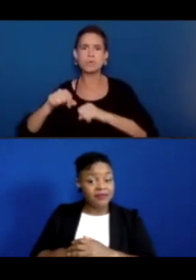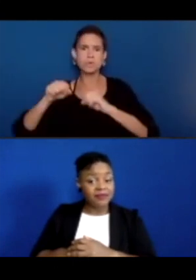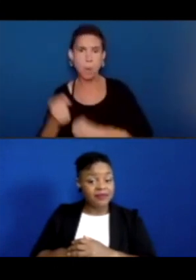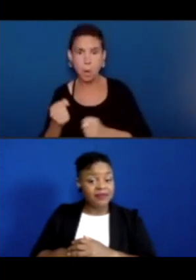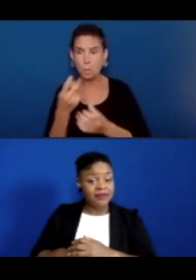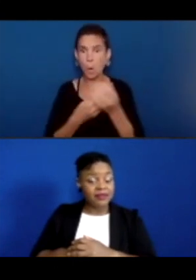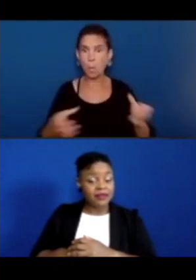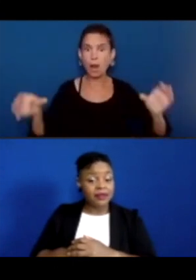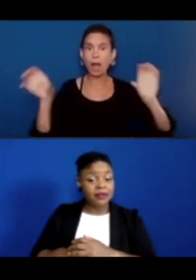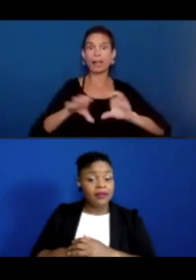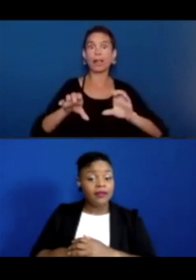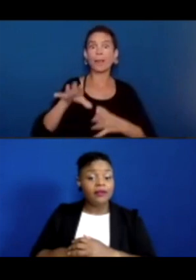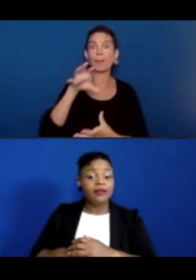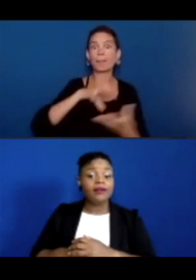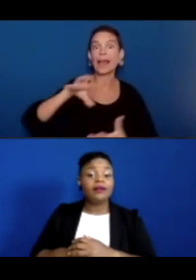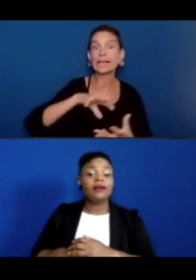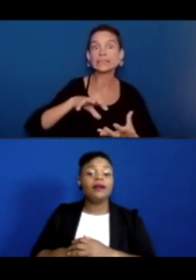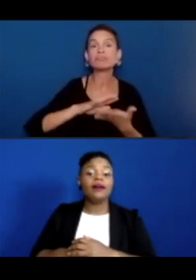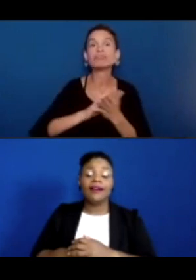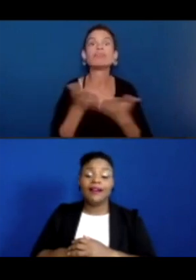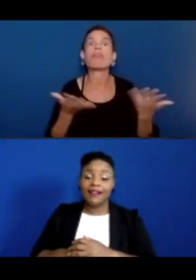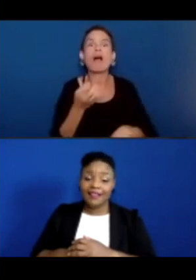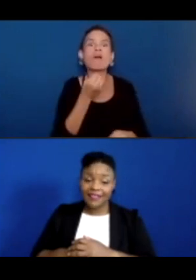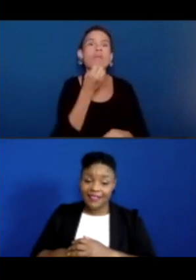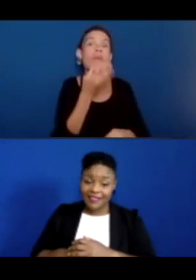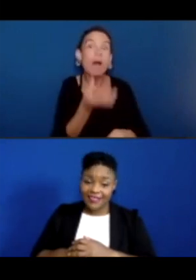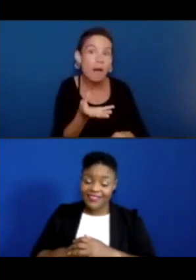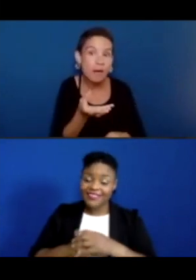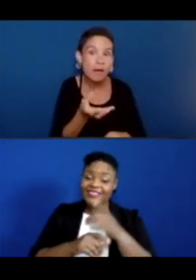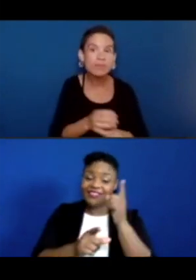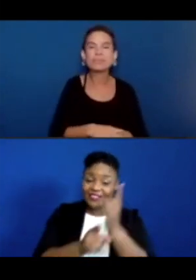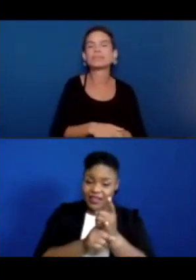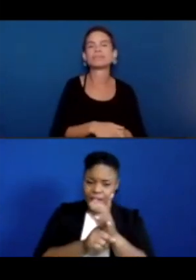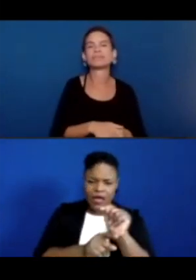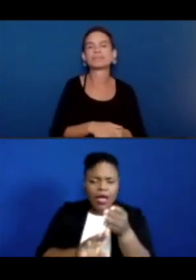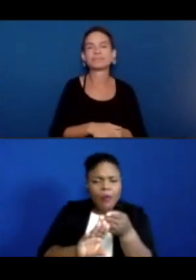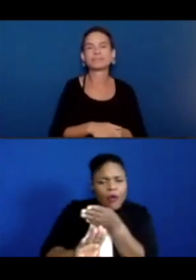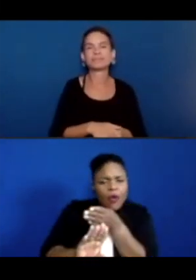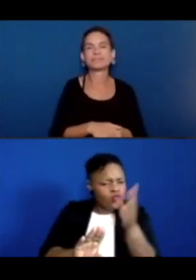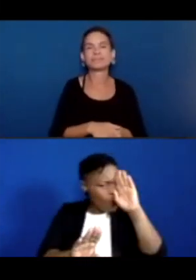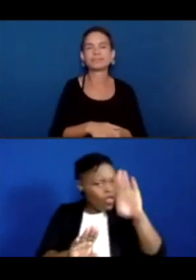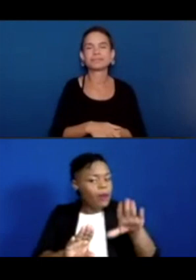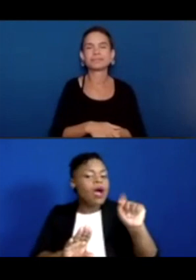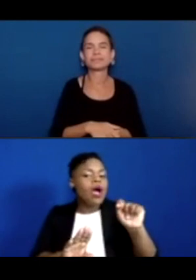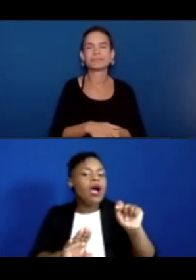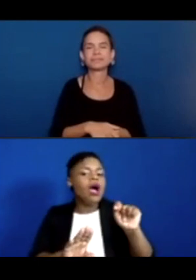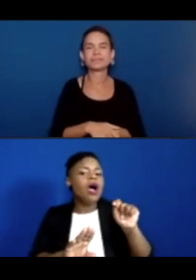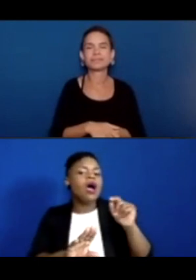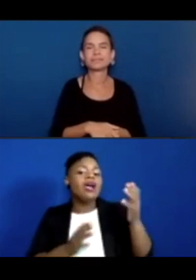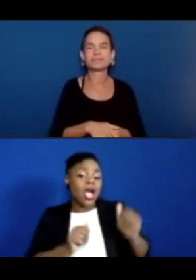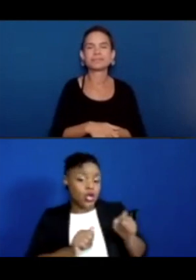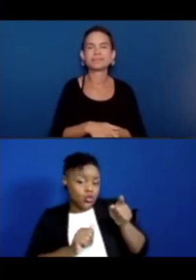knew that before. The question is about sensing. When you go from cold, cold, cold to